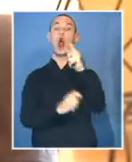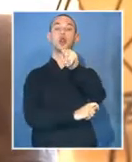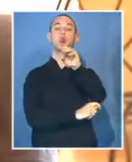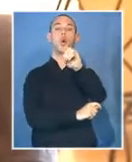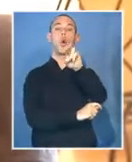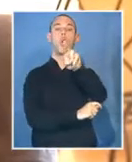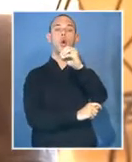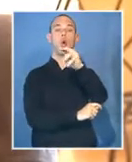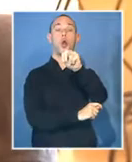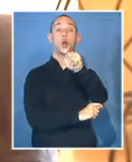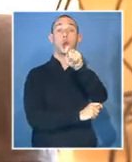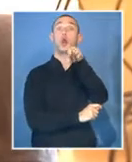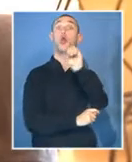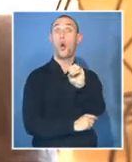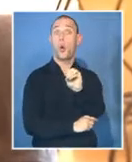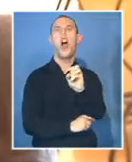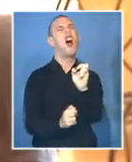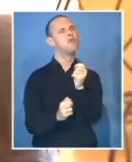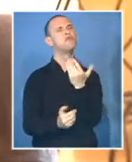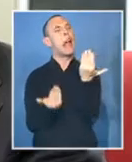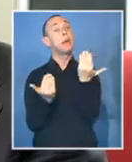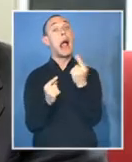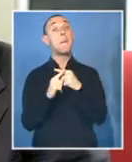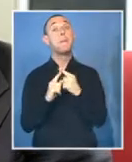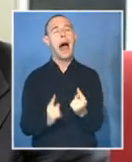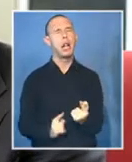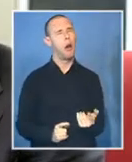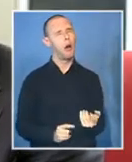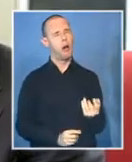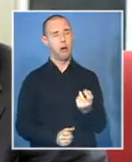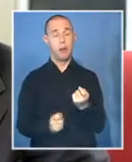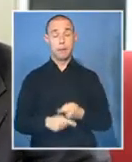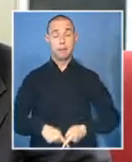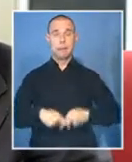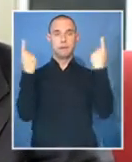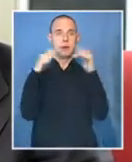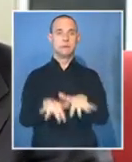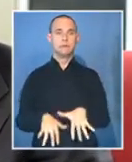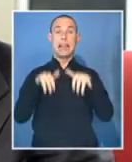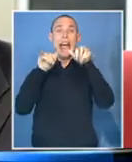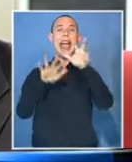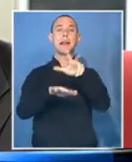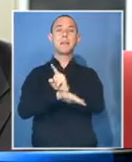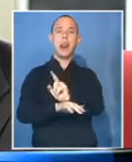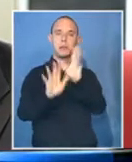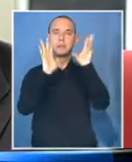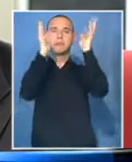it's going to go as phenomenally well as it did. From the conversations you had with attendants